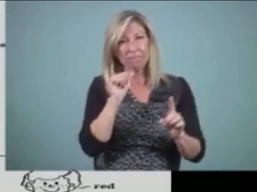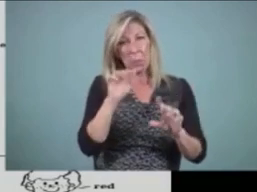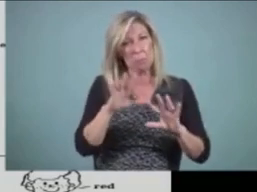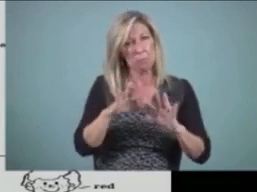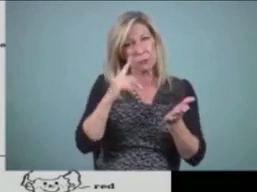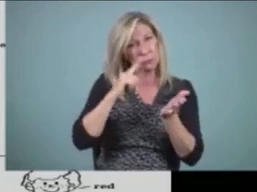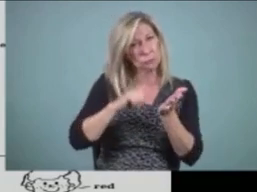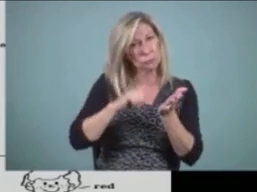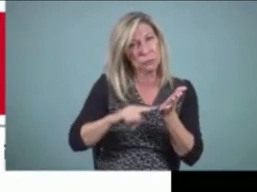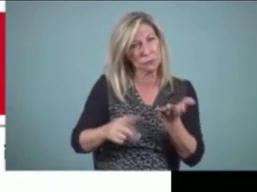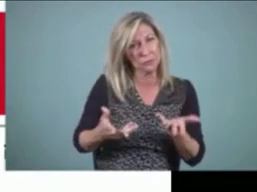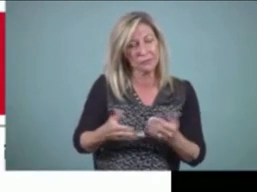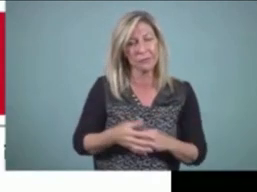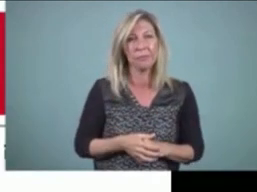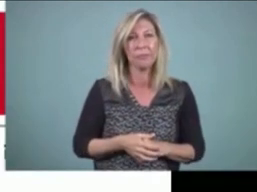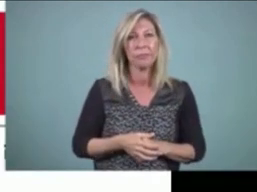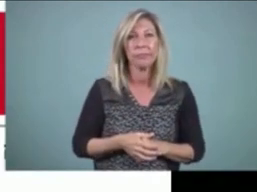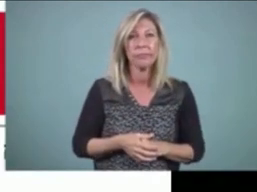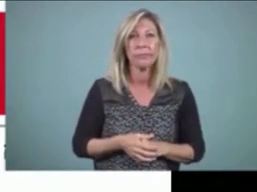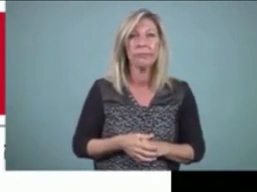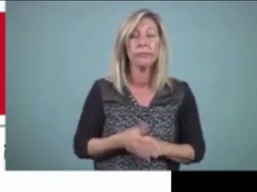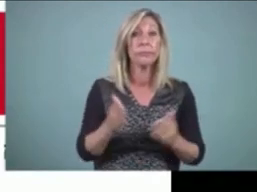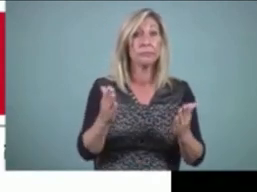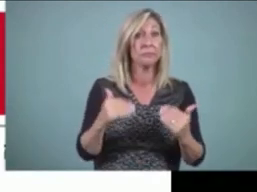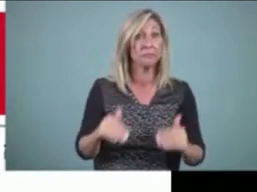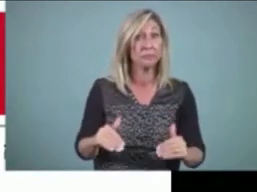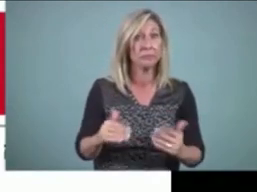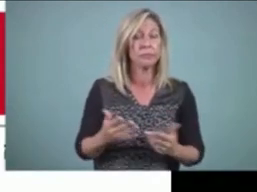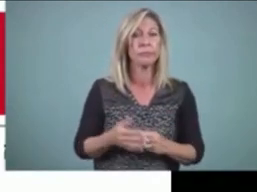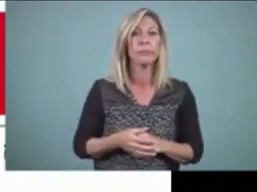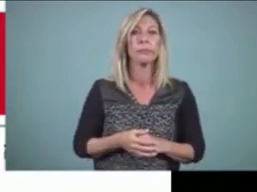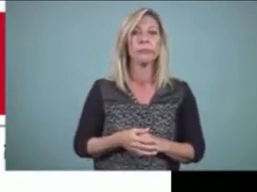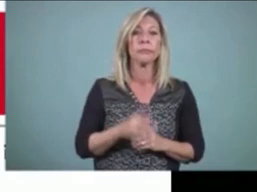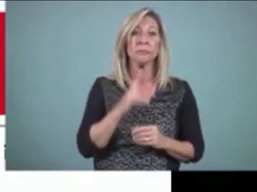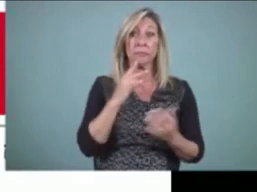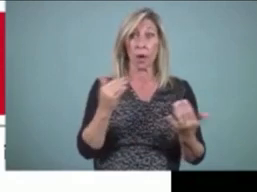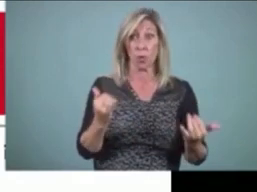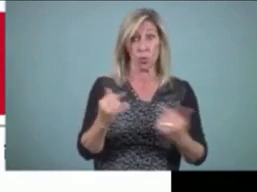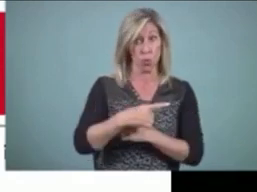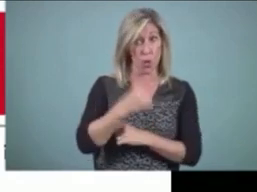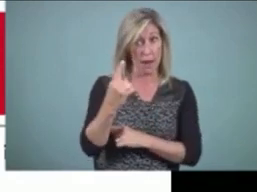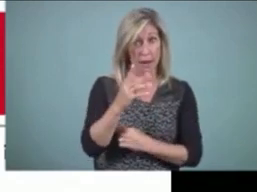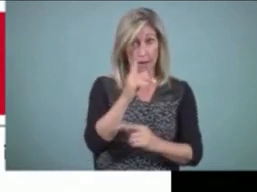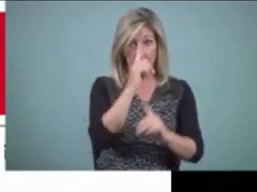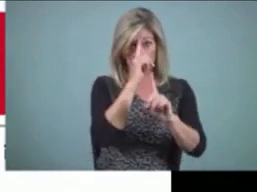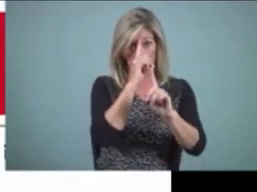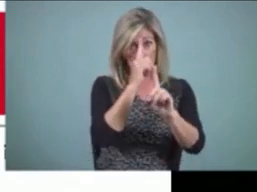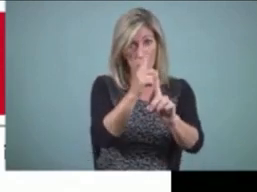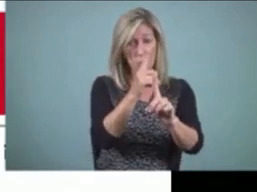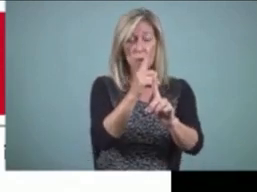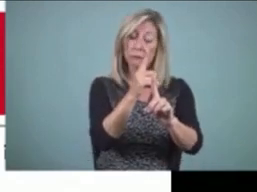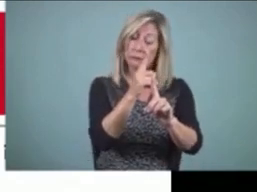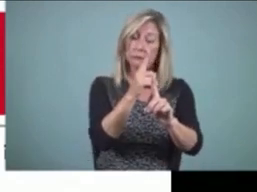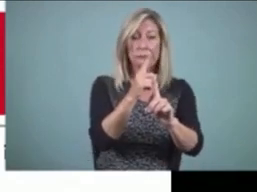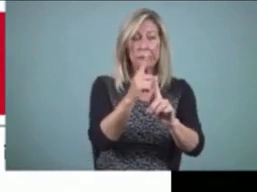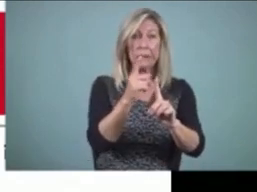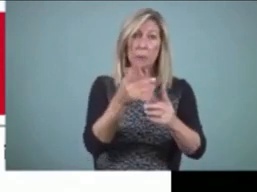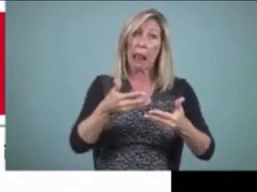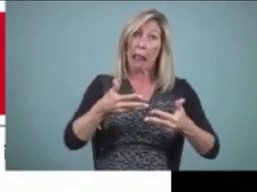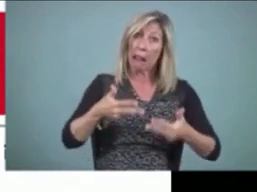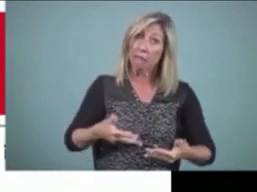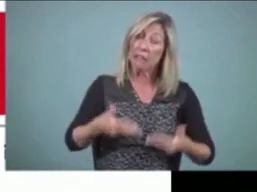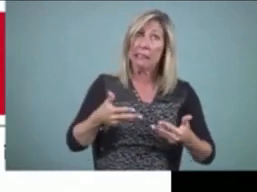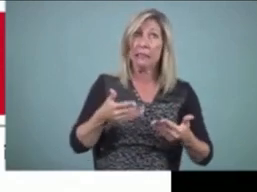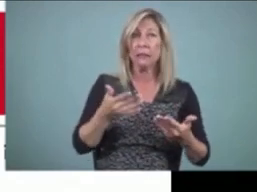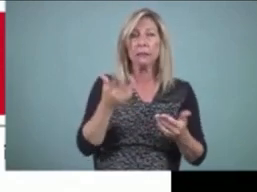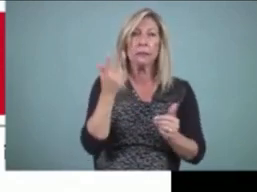Next slide. So the plan for our webinar today, and it's a tall order, so we'll have a go